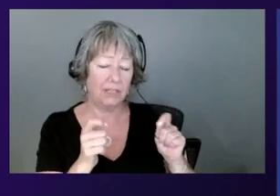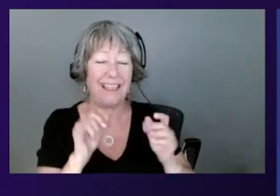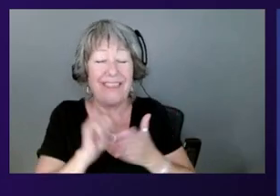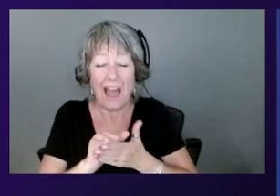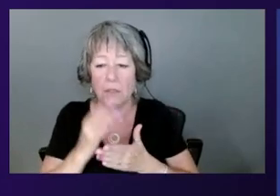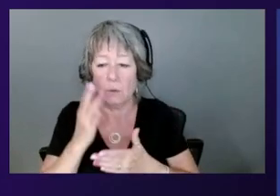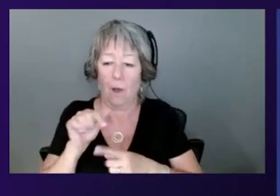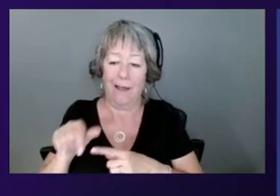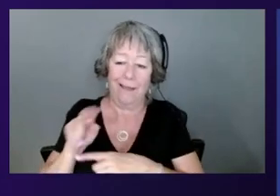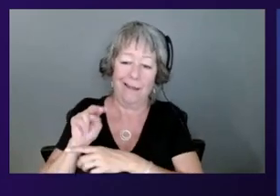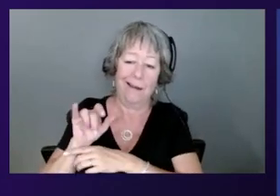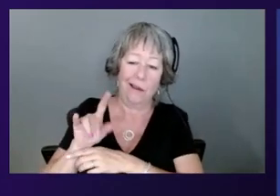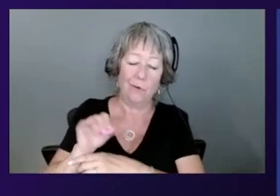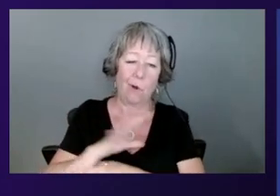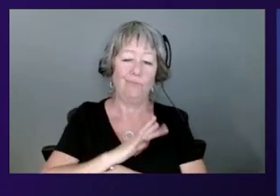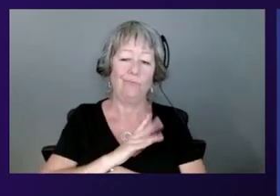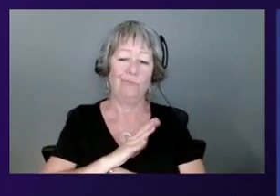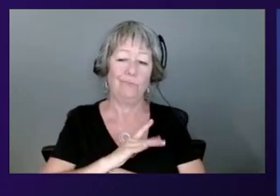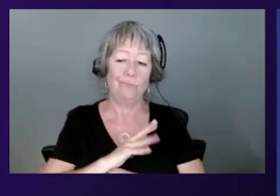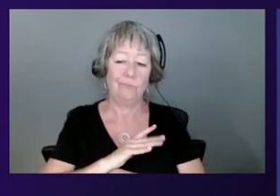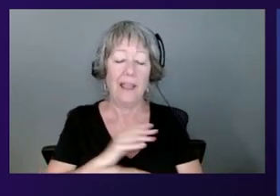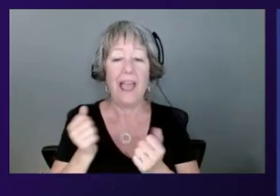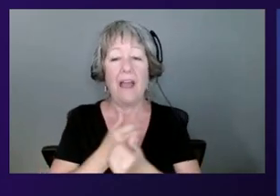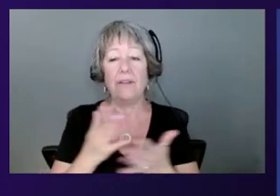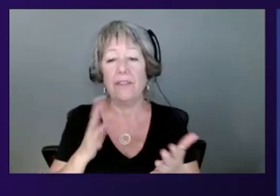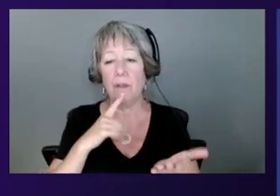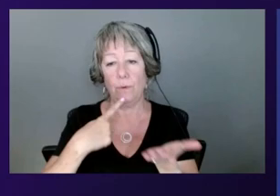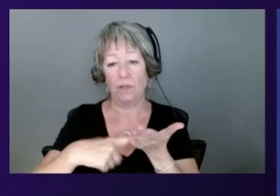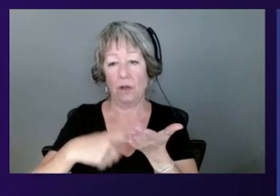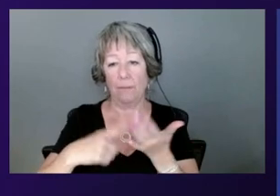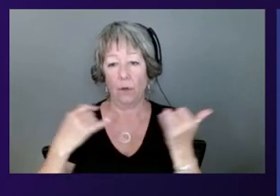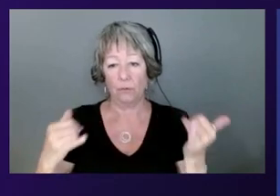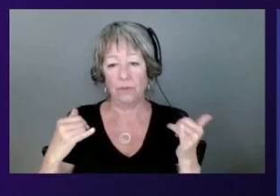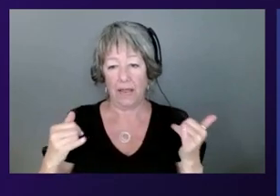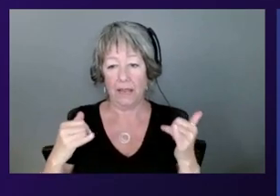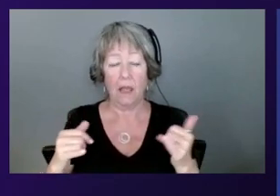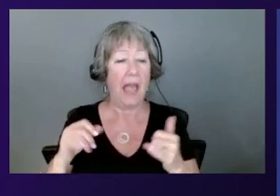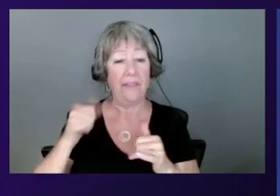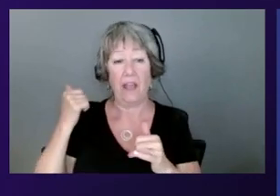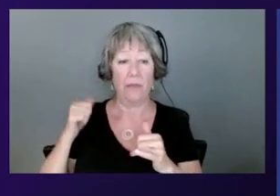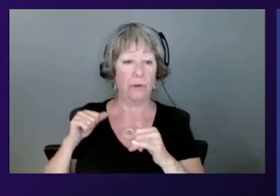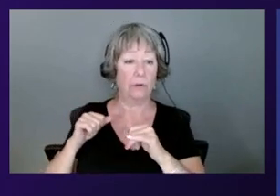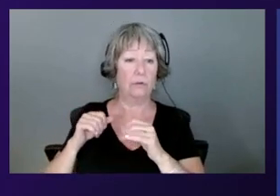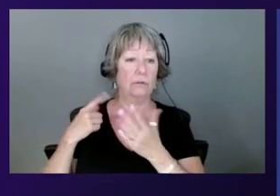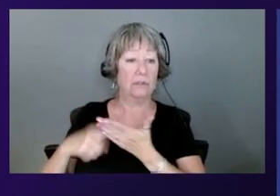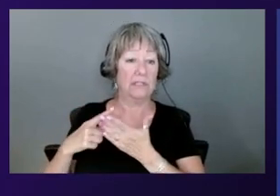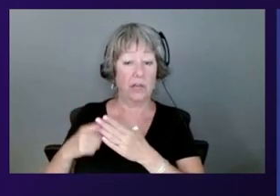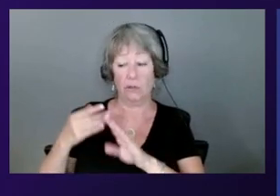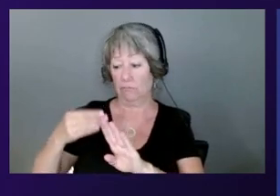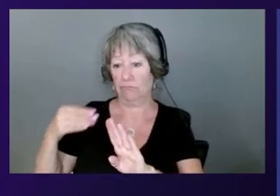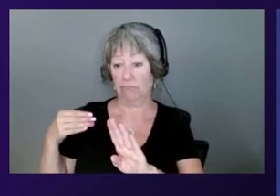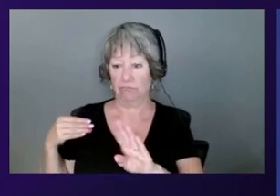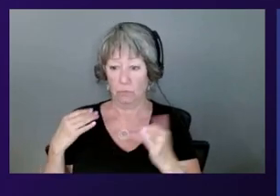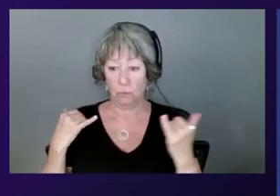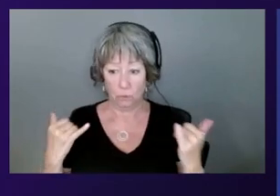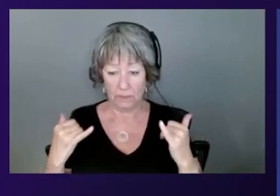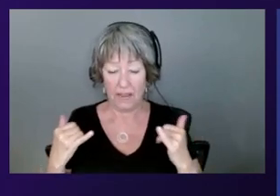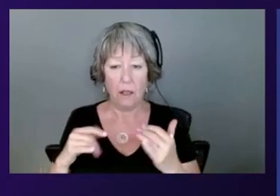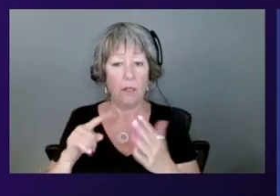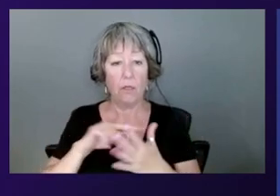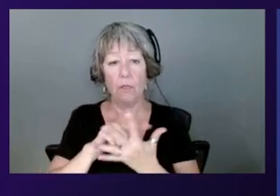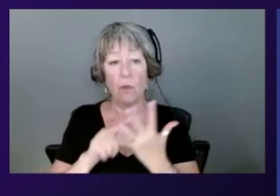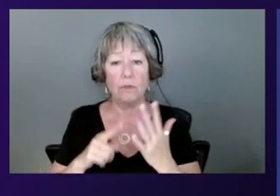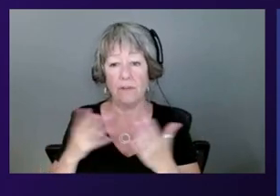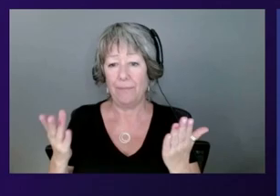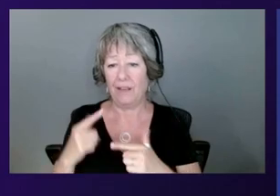system. Like all the protections that we've been talking about today, even in other sessions, right? those are, has been there since 2017